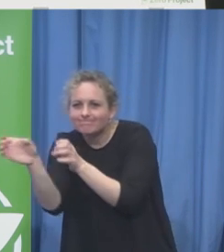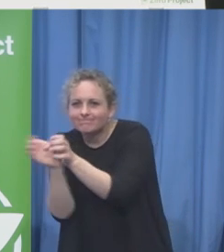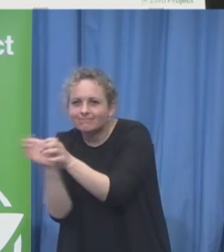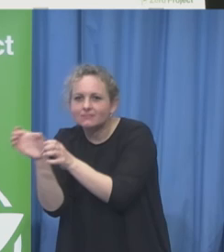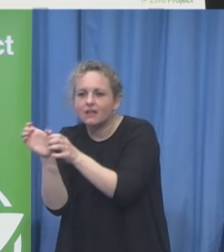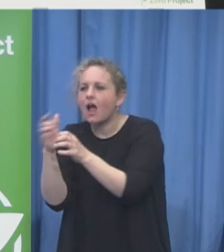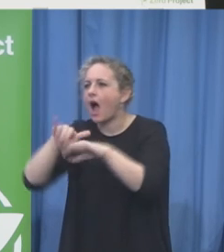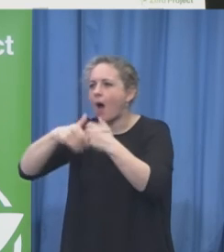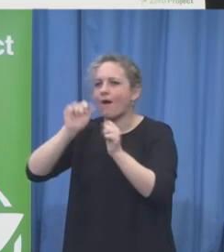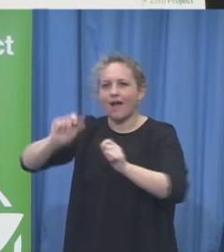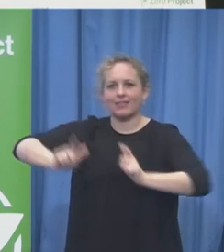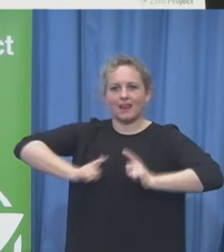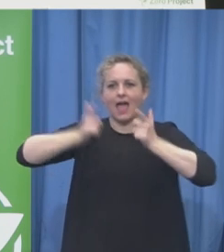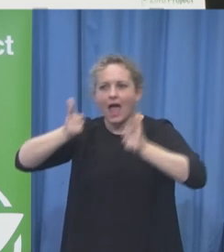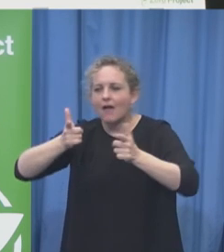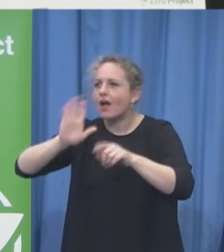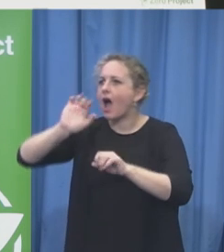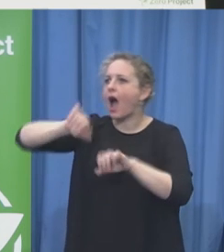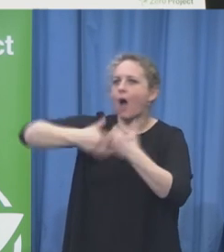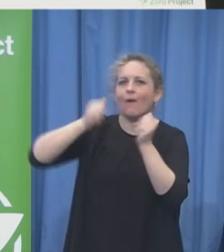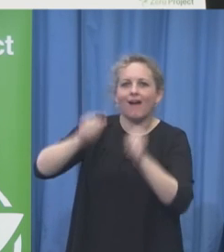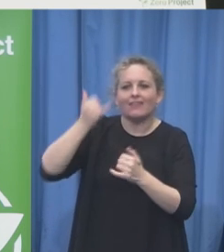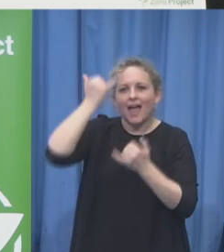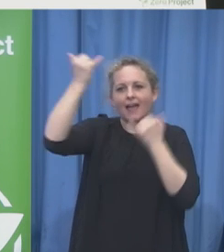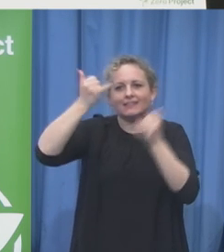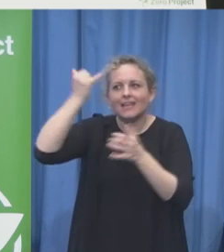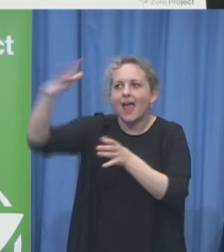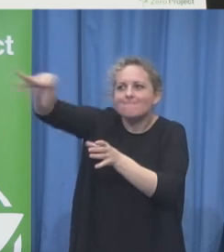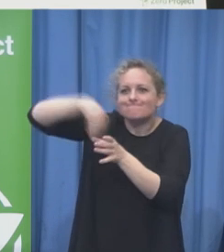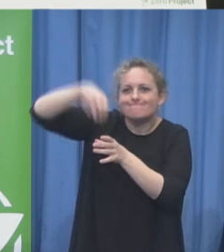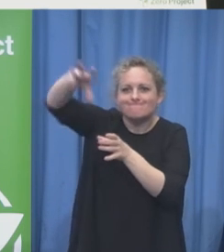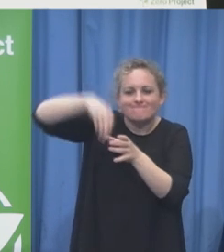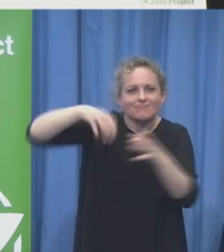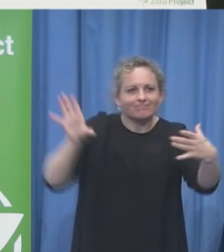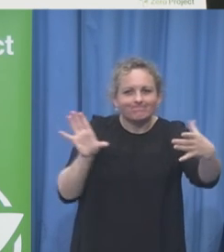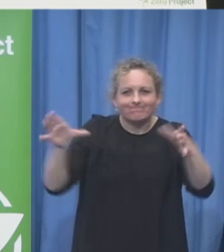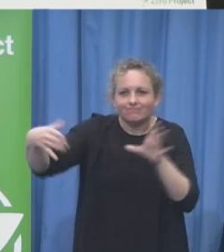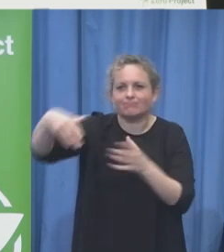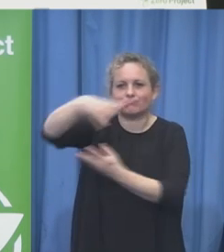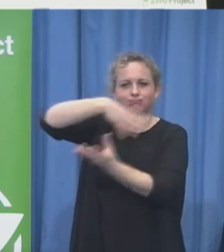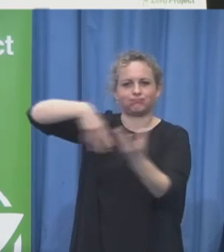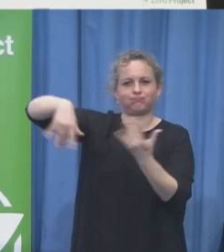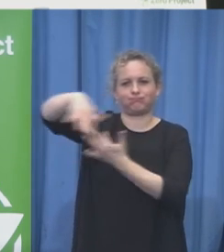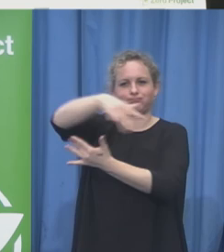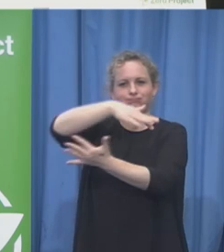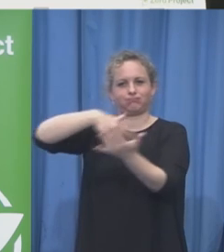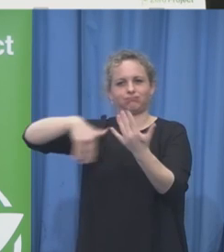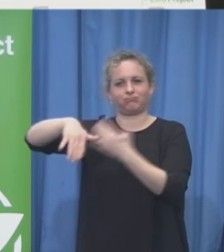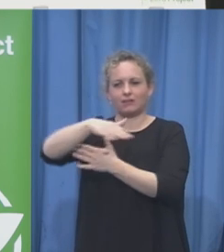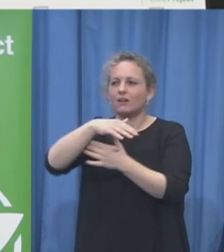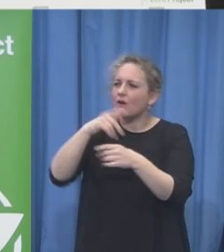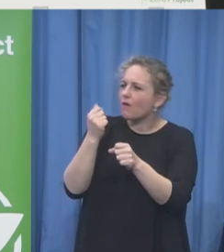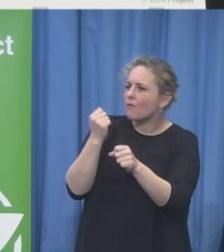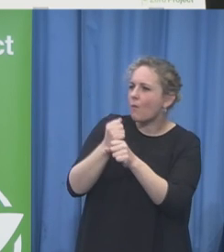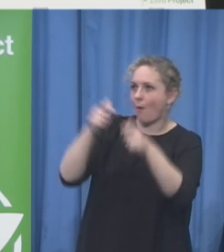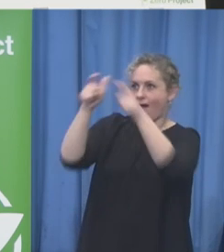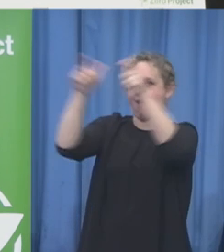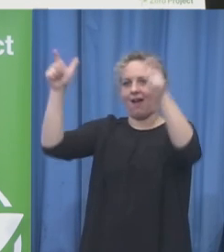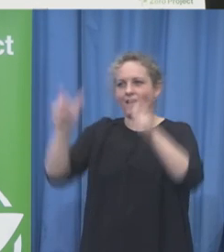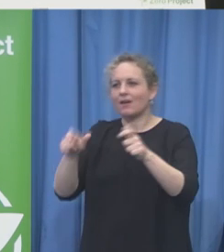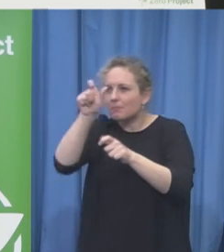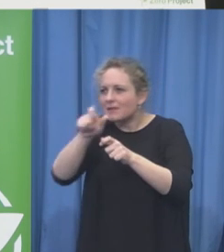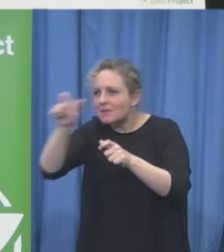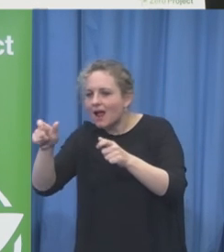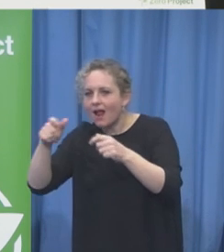to be included in the workforce. I should like to mention just that it means to